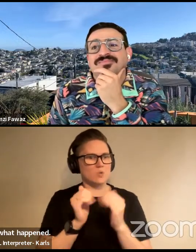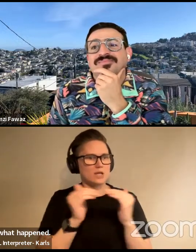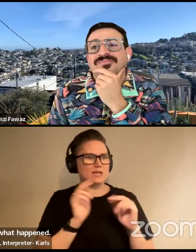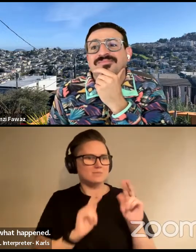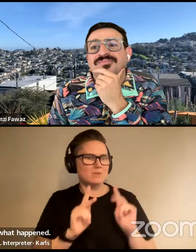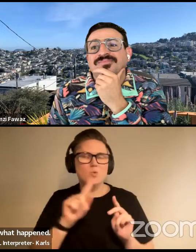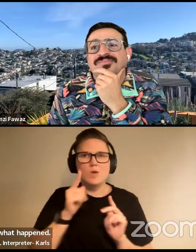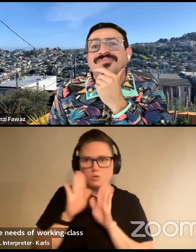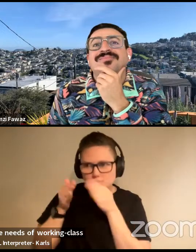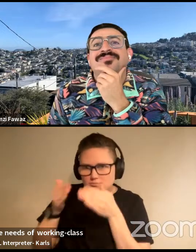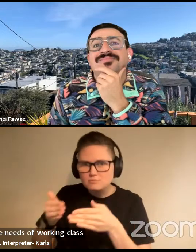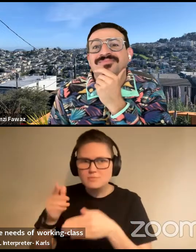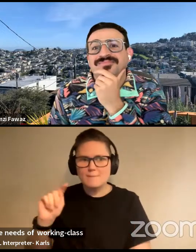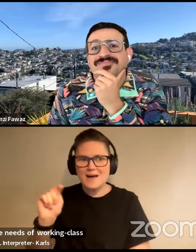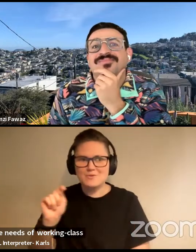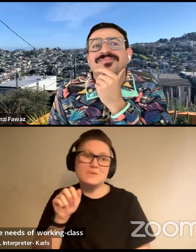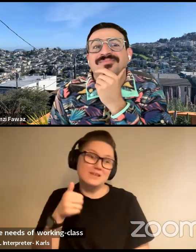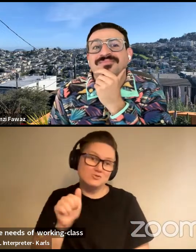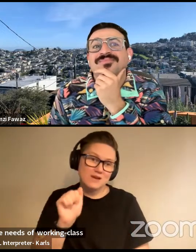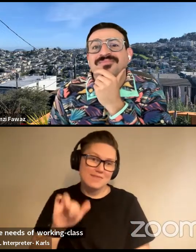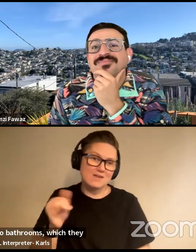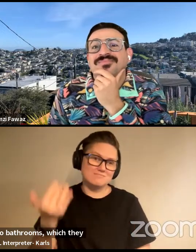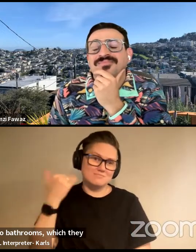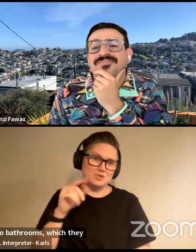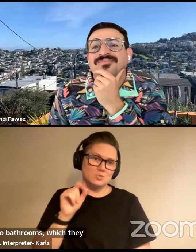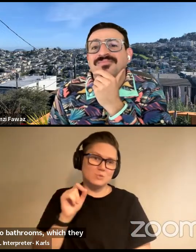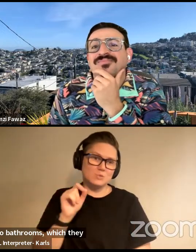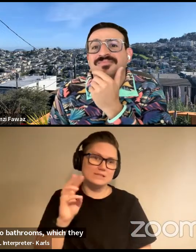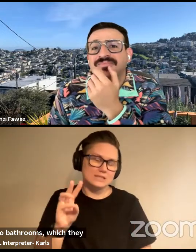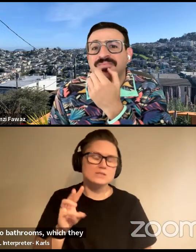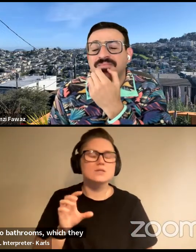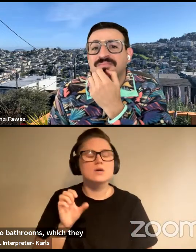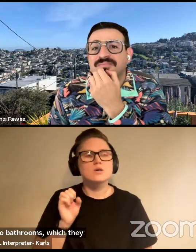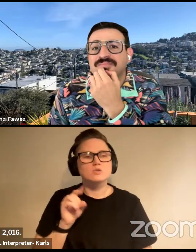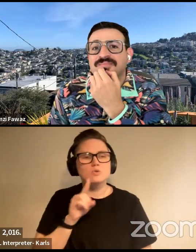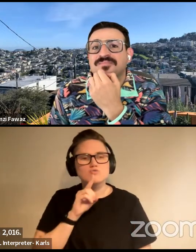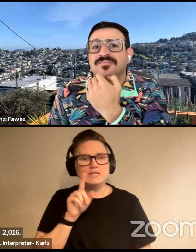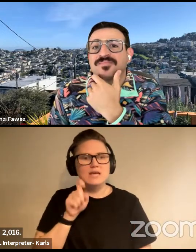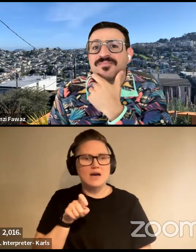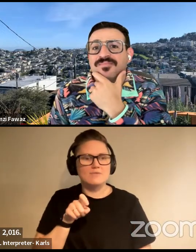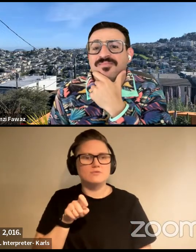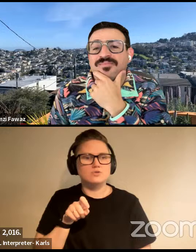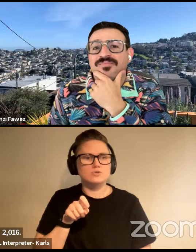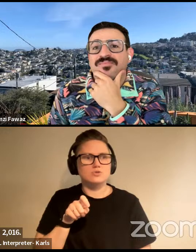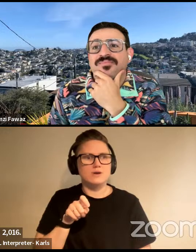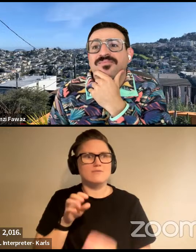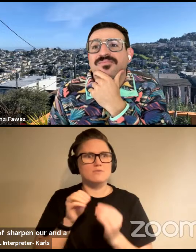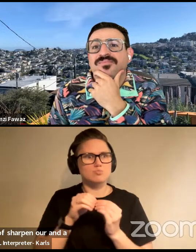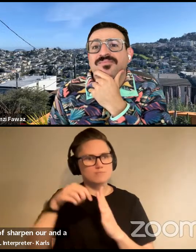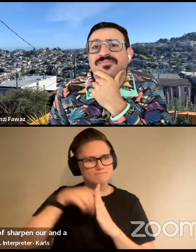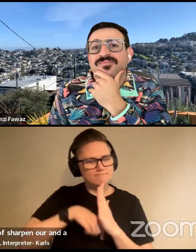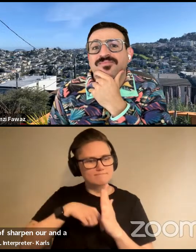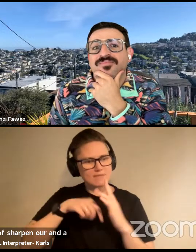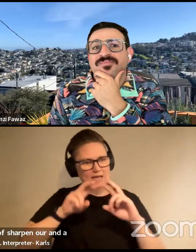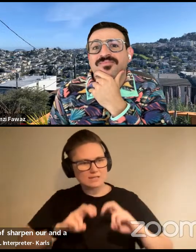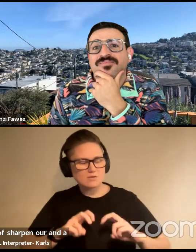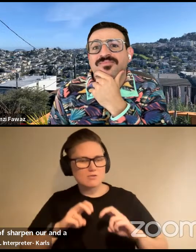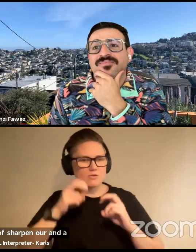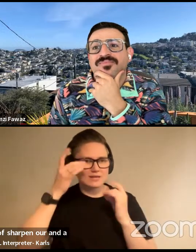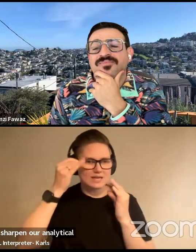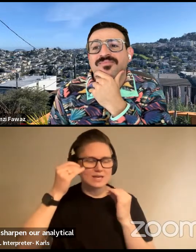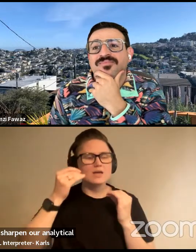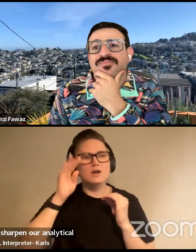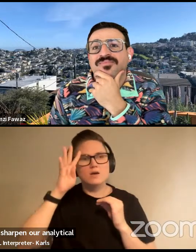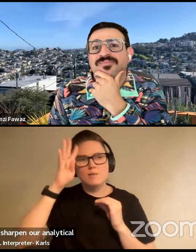bathrooms, which they tried in 2016. So we really have to kind of sharpen our analytical thinking and come up with better